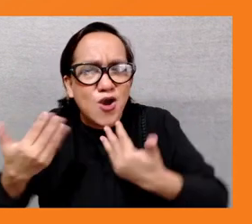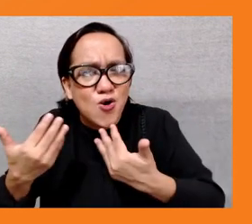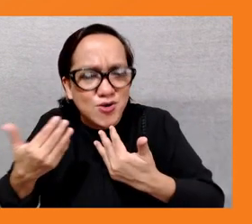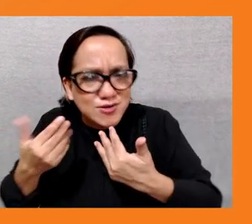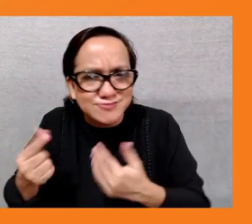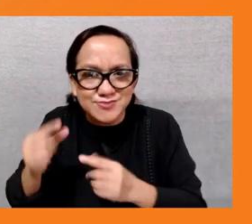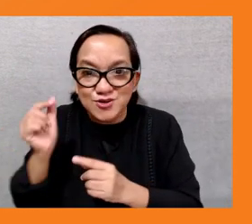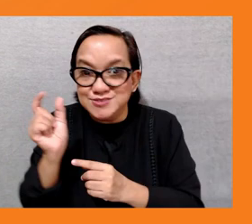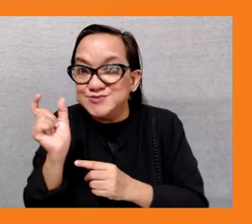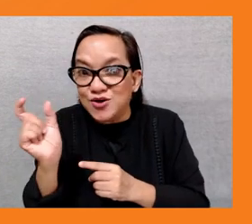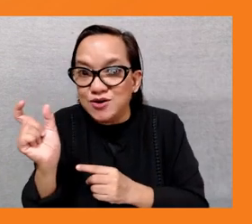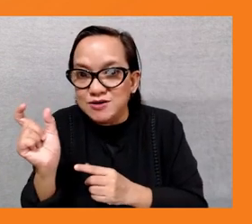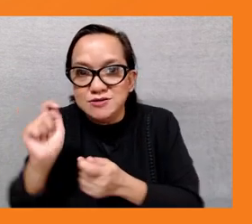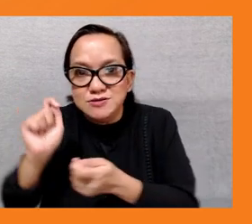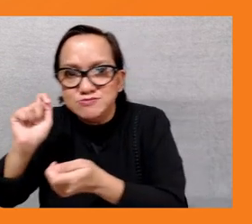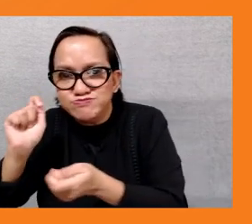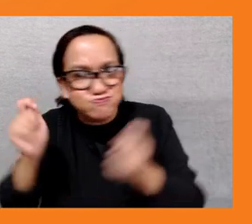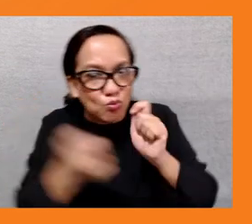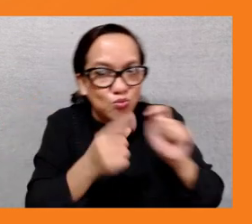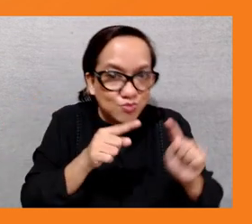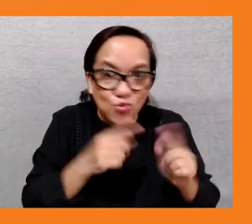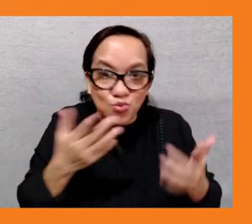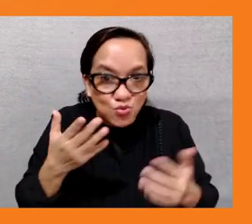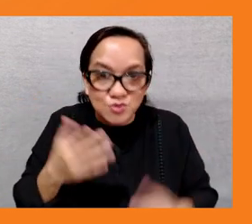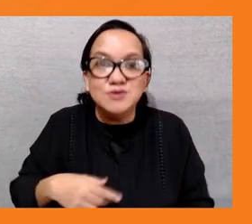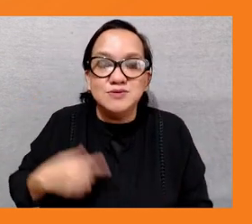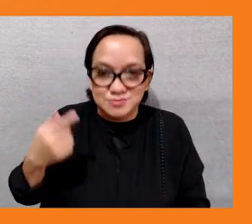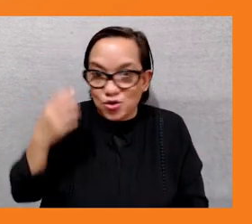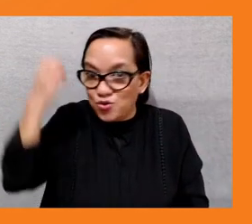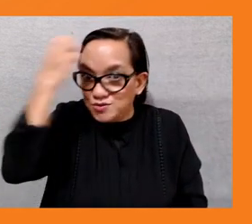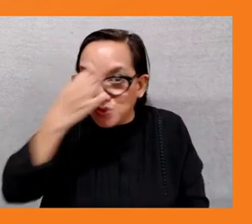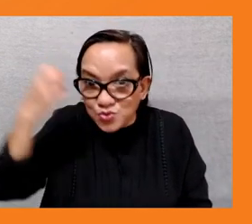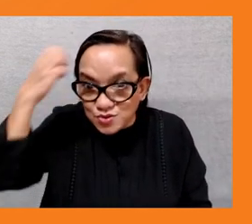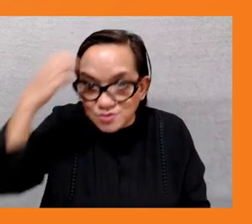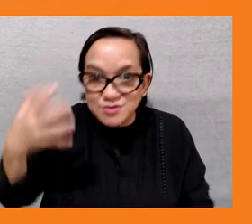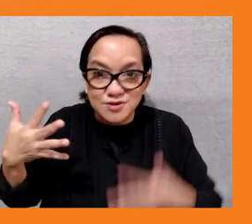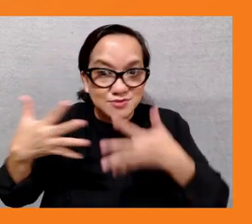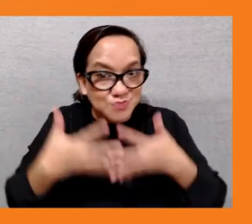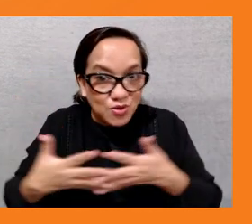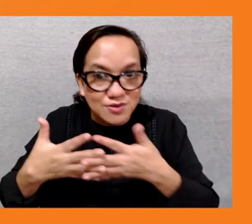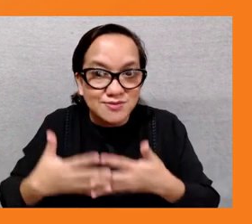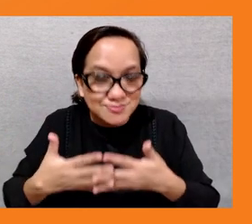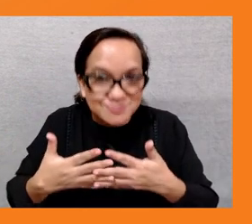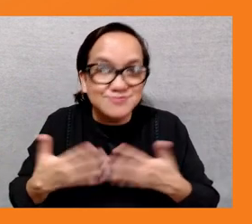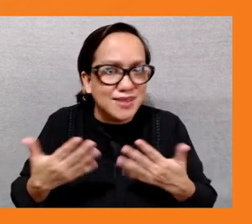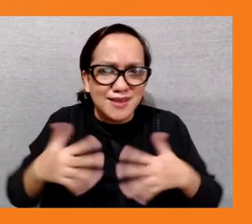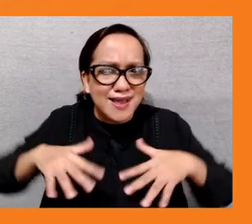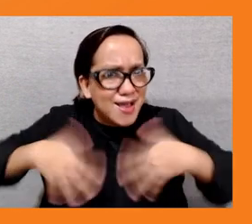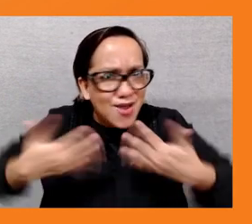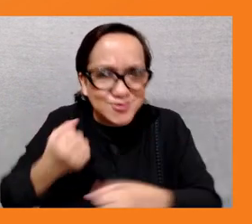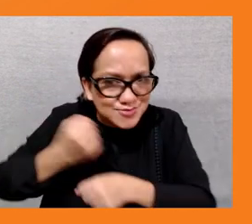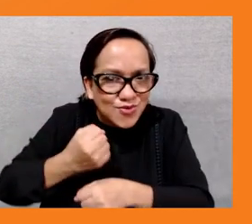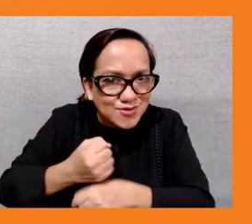in the u.s and and how the work started with the coal mining groups but now it's extended and expanded and i think it's really